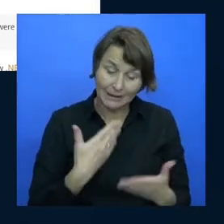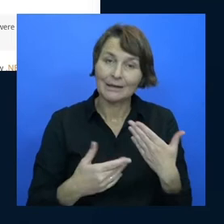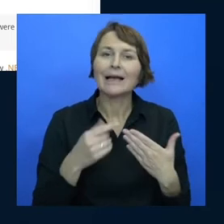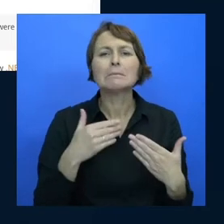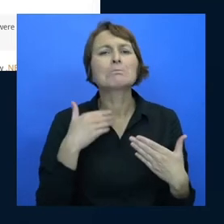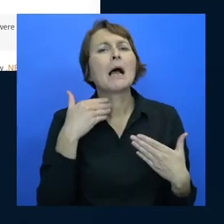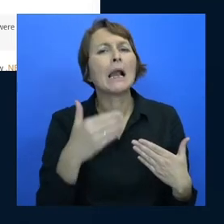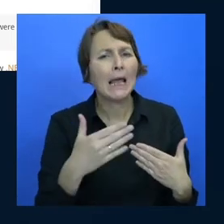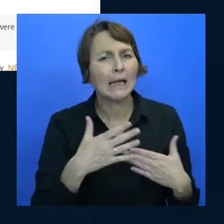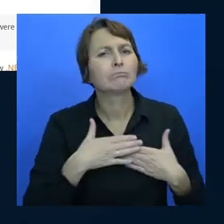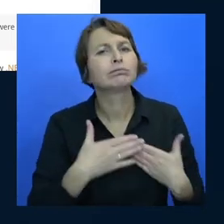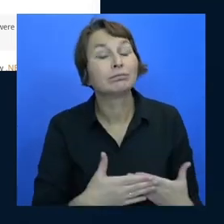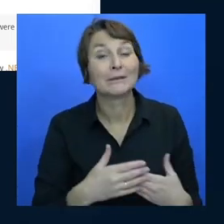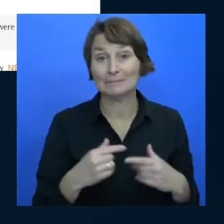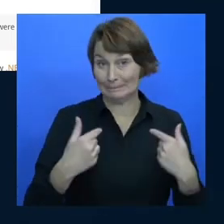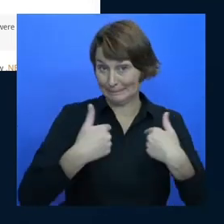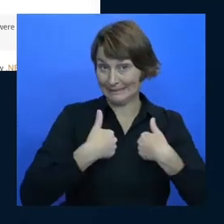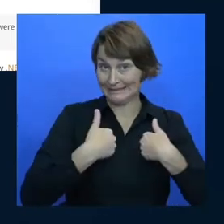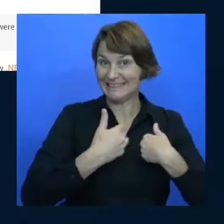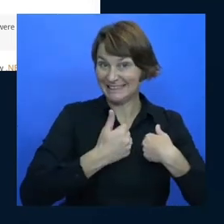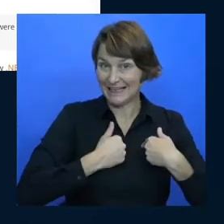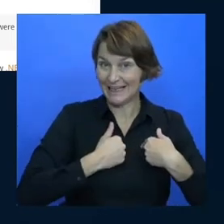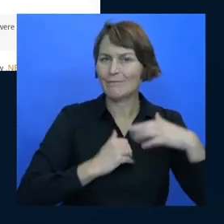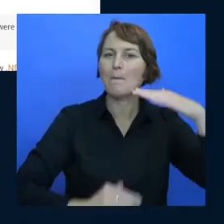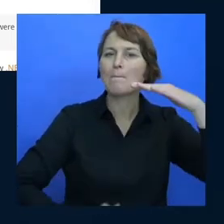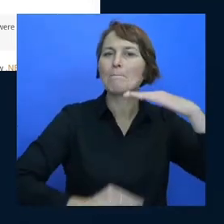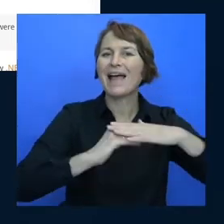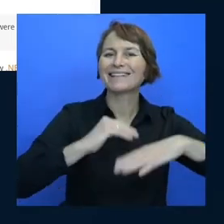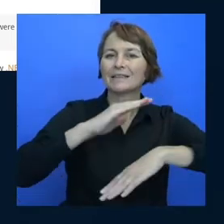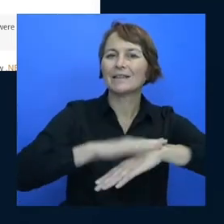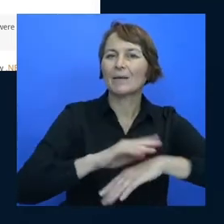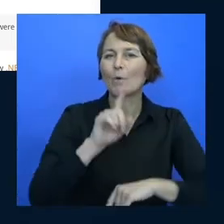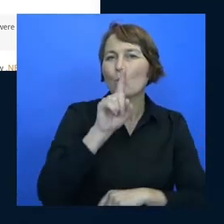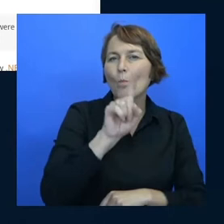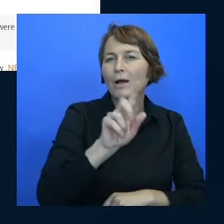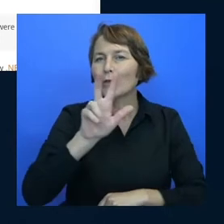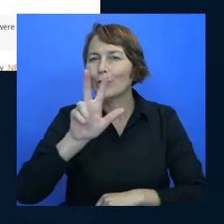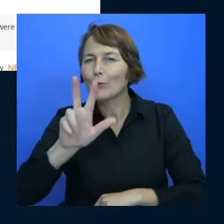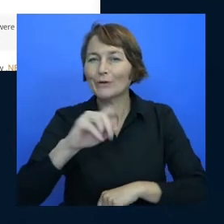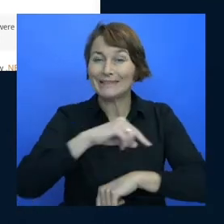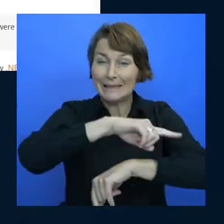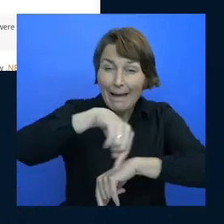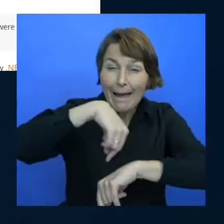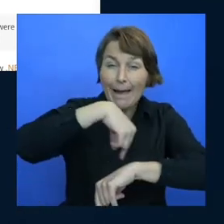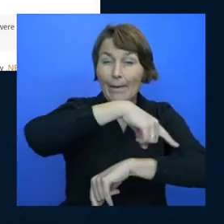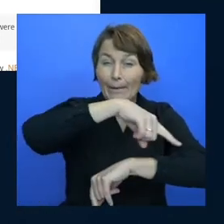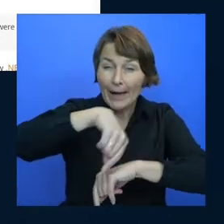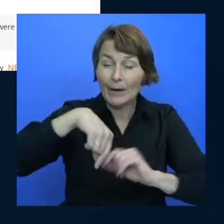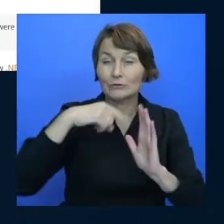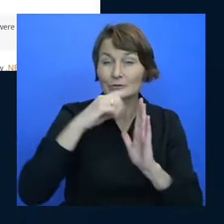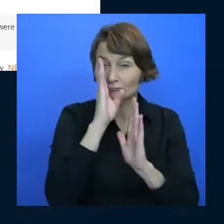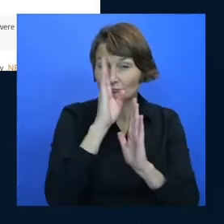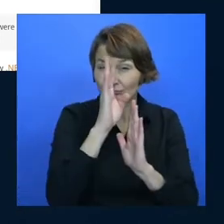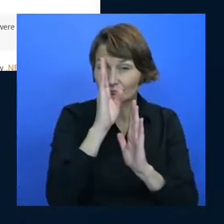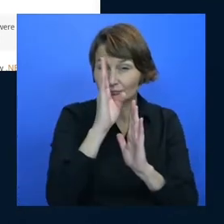admit i spent 13 hours debugging a single problem once 13 straight hours until my